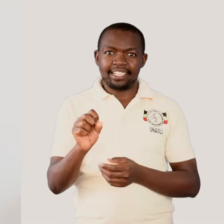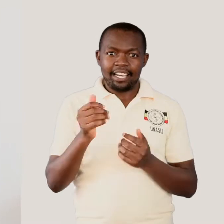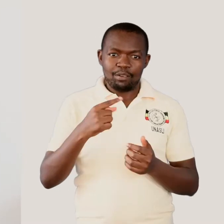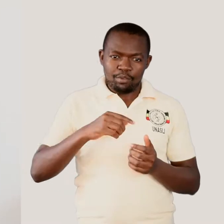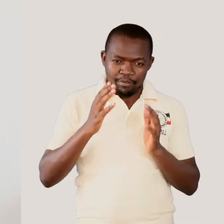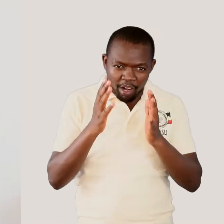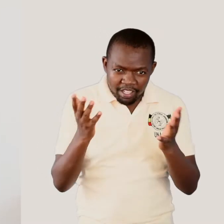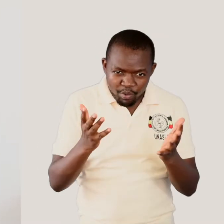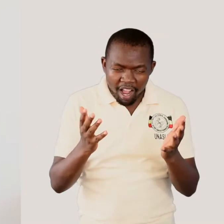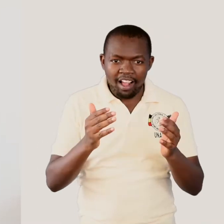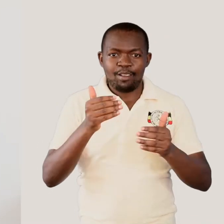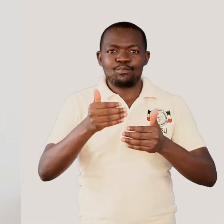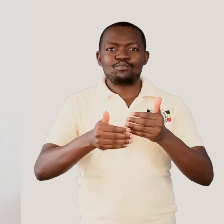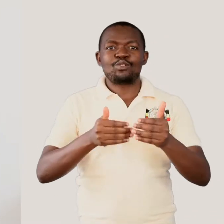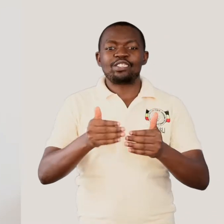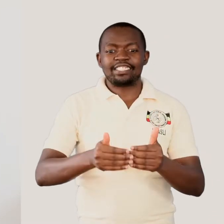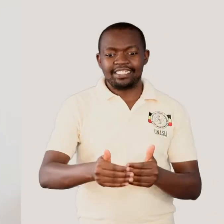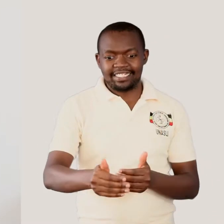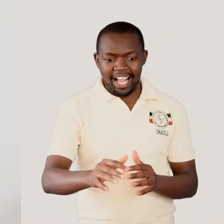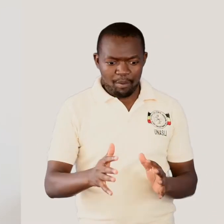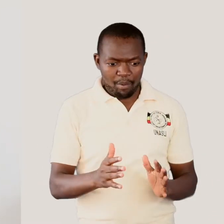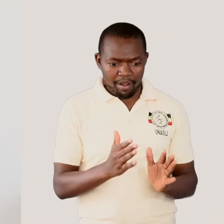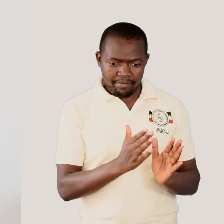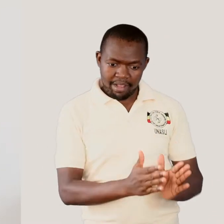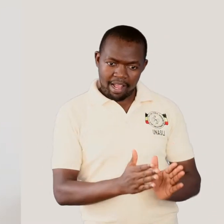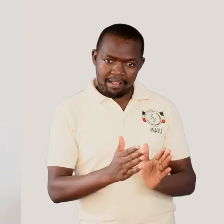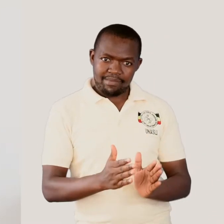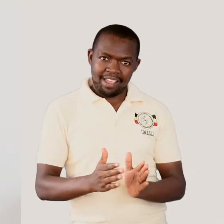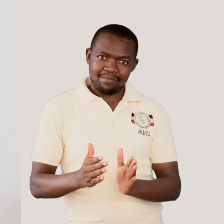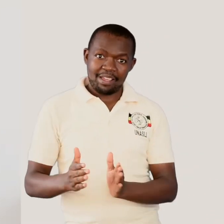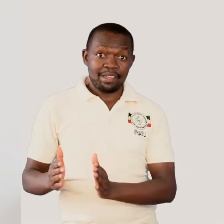Let us try to list some of them.